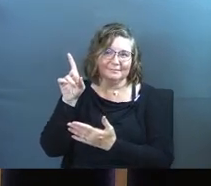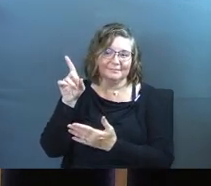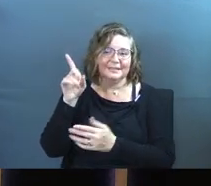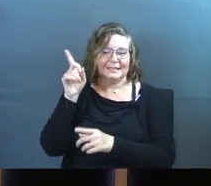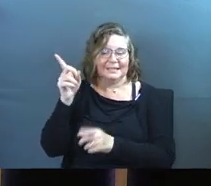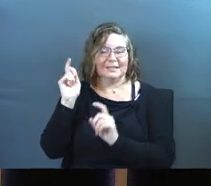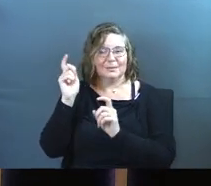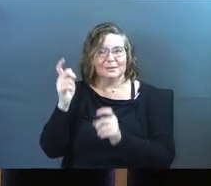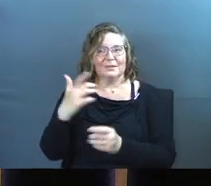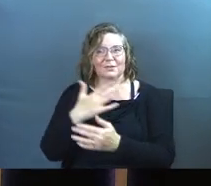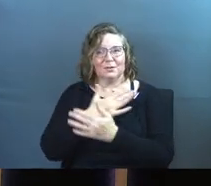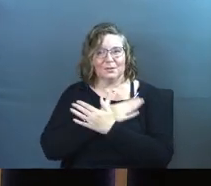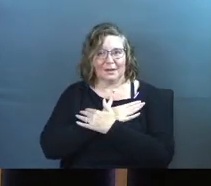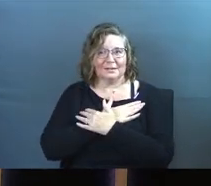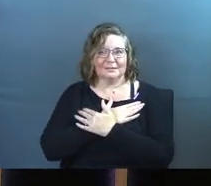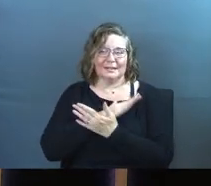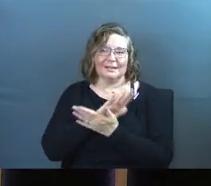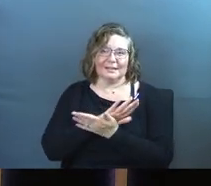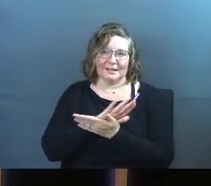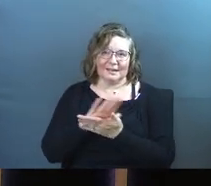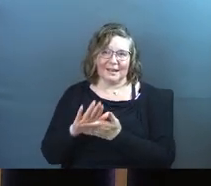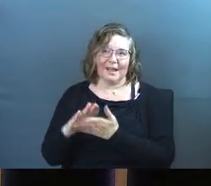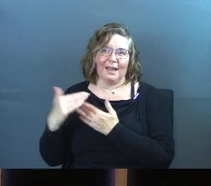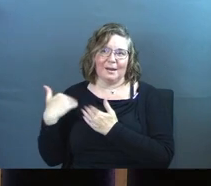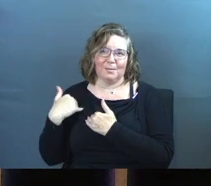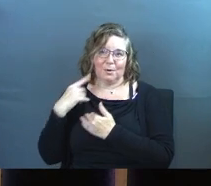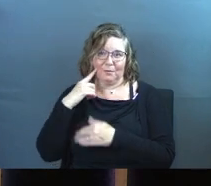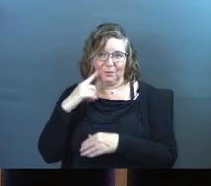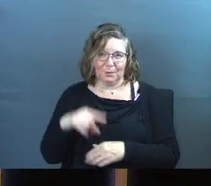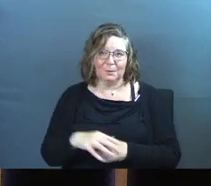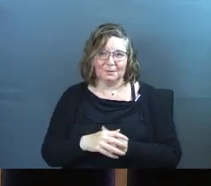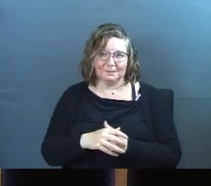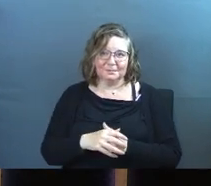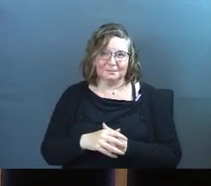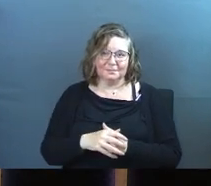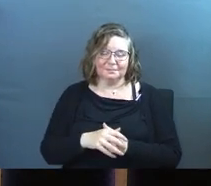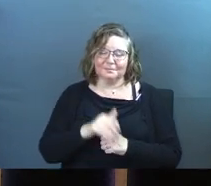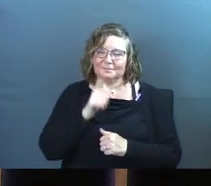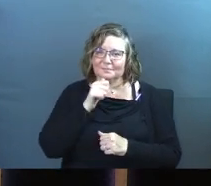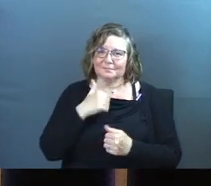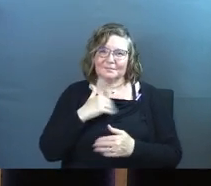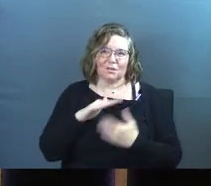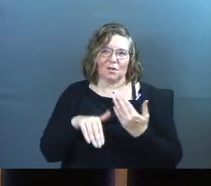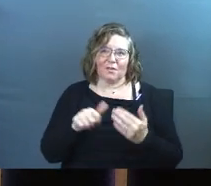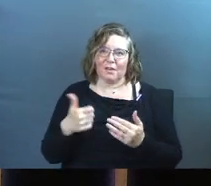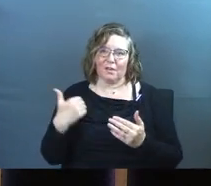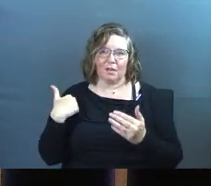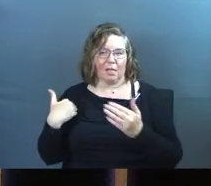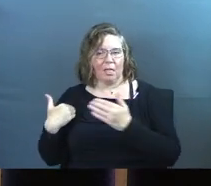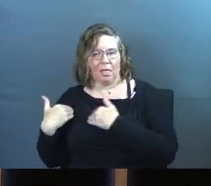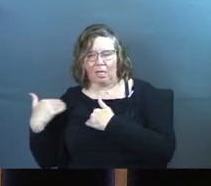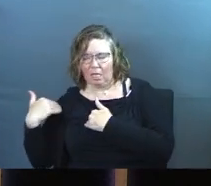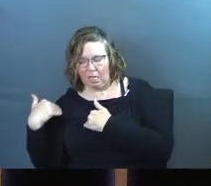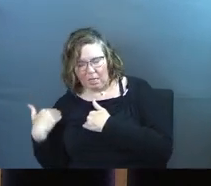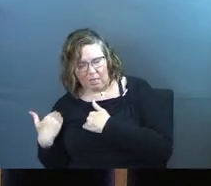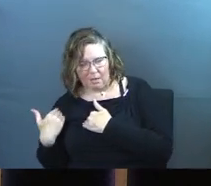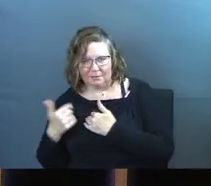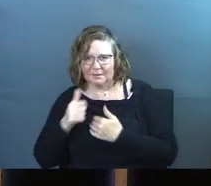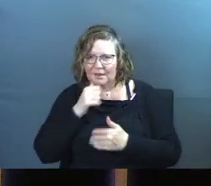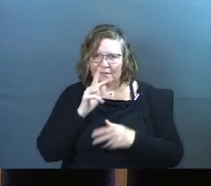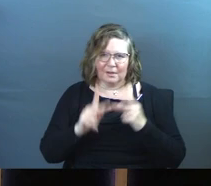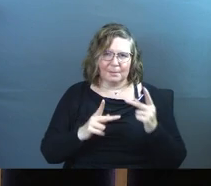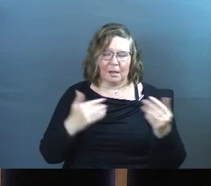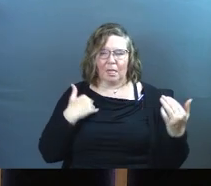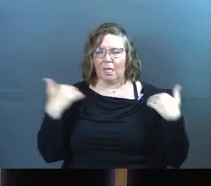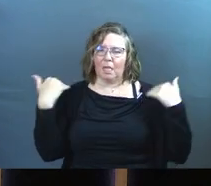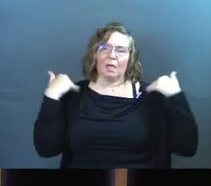Because he's got a kind burden for you. He doesn't have all that other burden. He doesn't have all those other